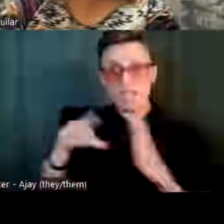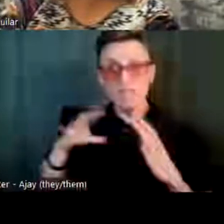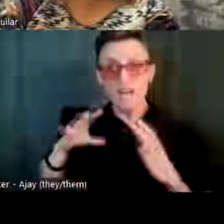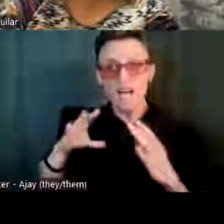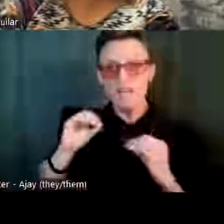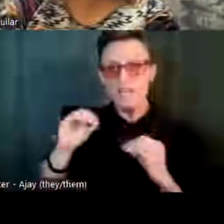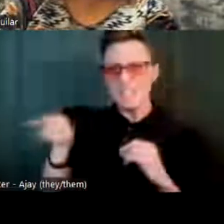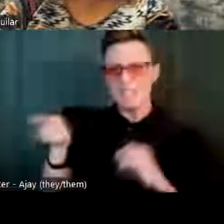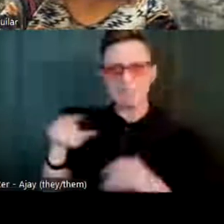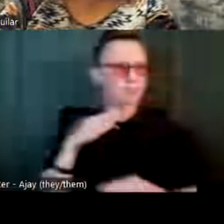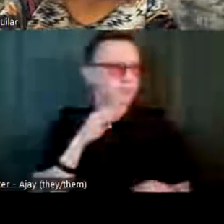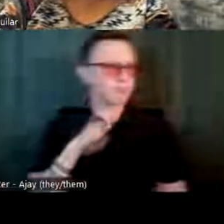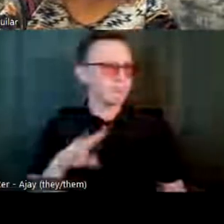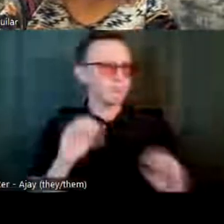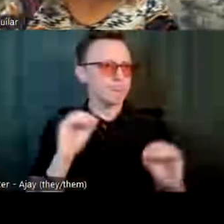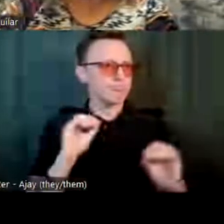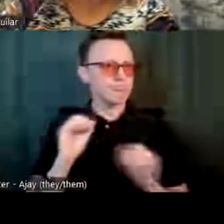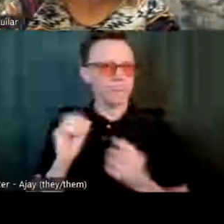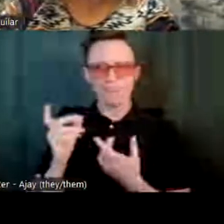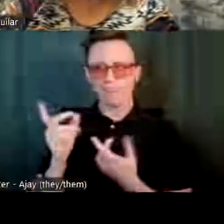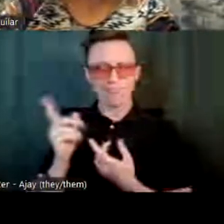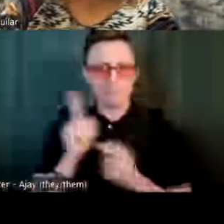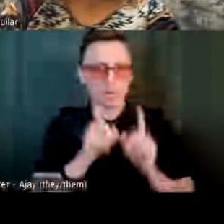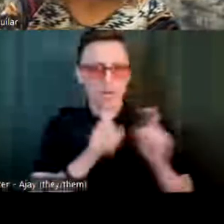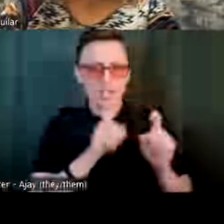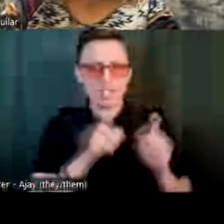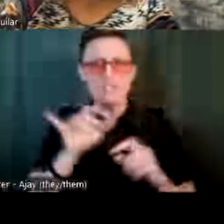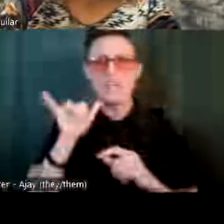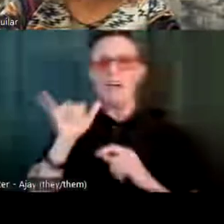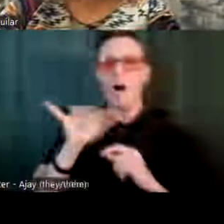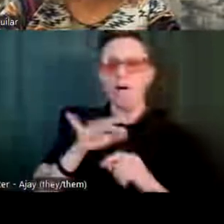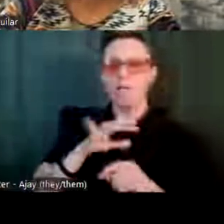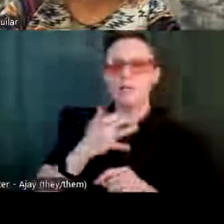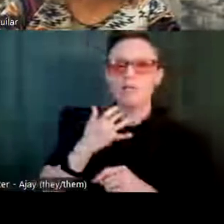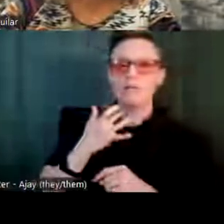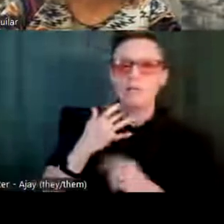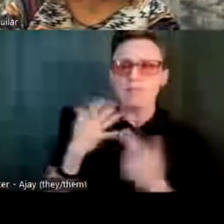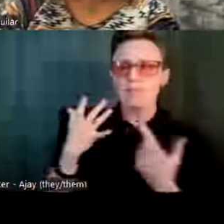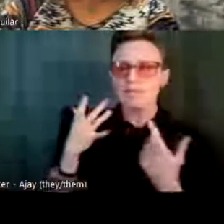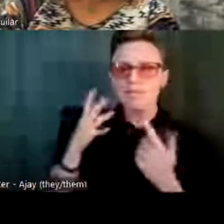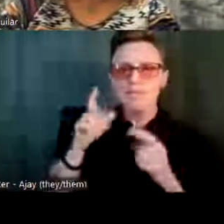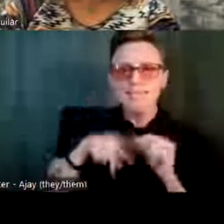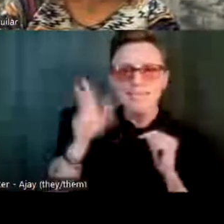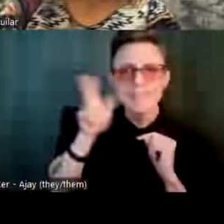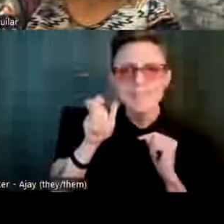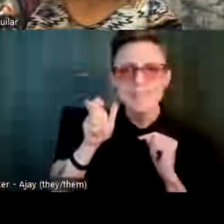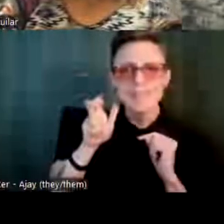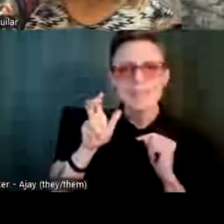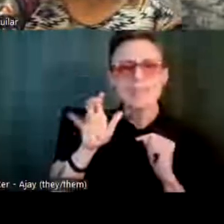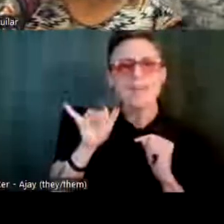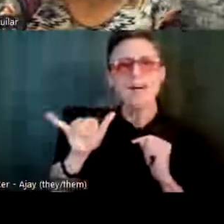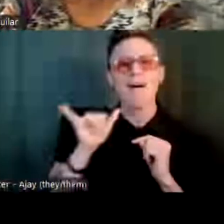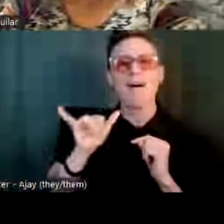anything. Oh, he can't hear or he can't, he's having difficulties hearing me, but yeah. So let's open up the floor again.